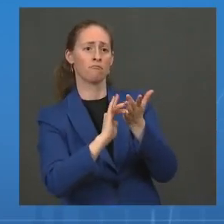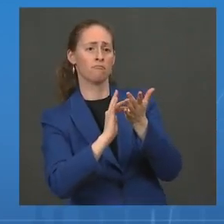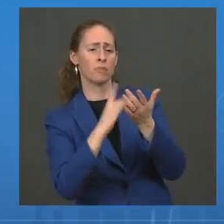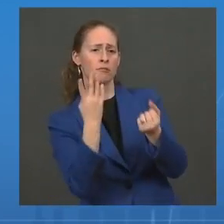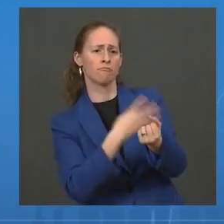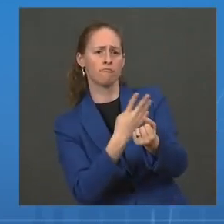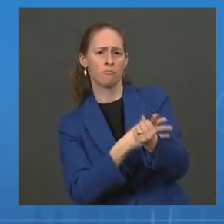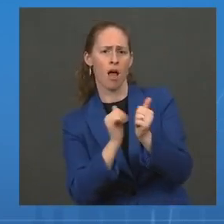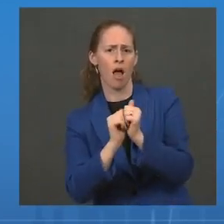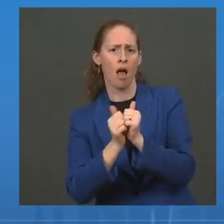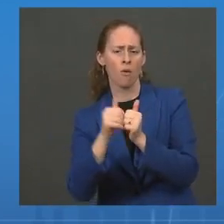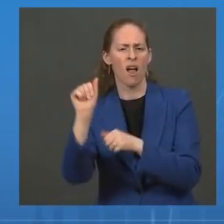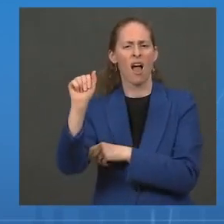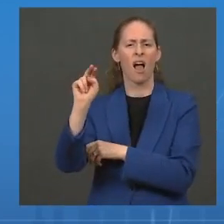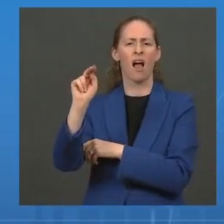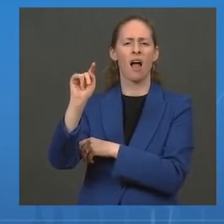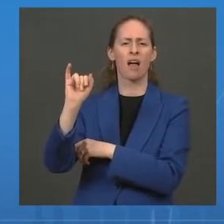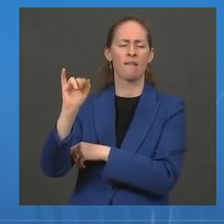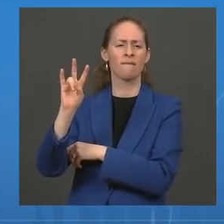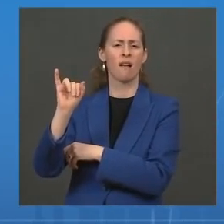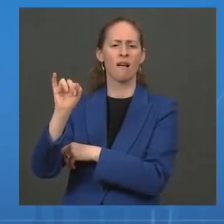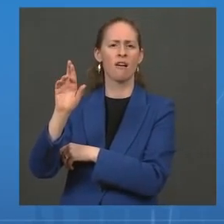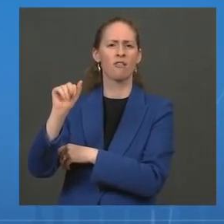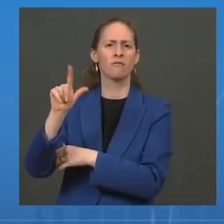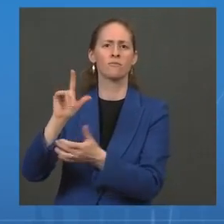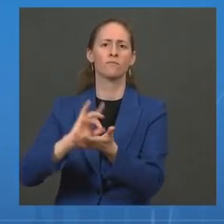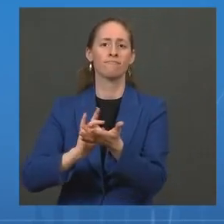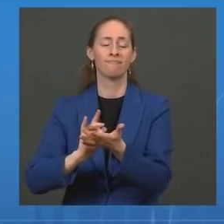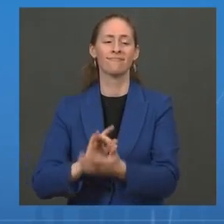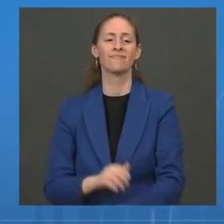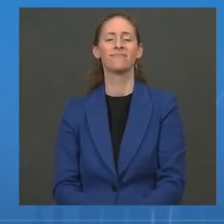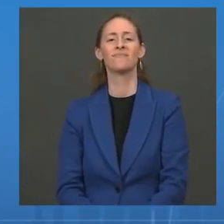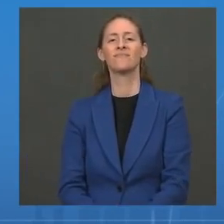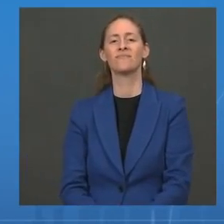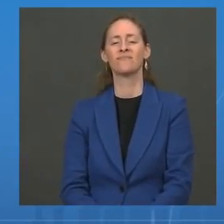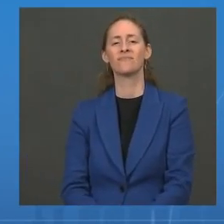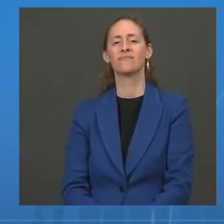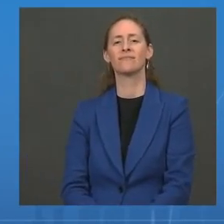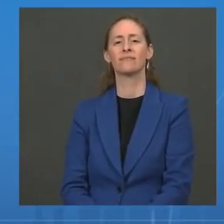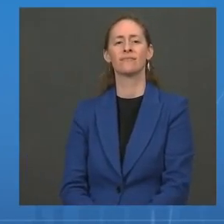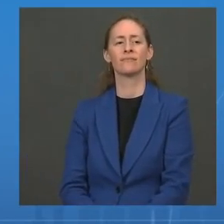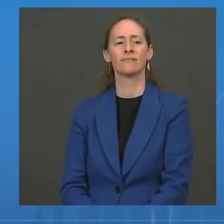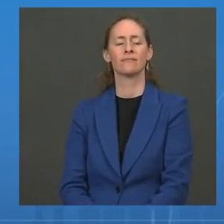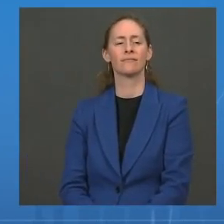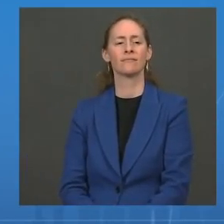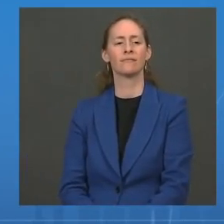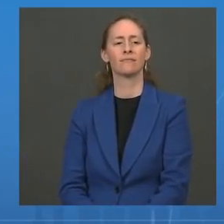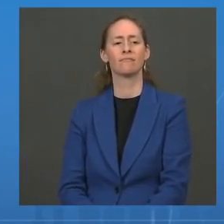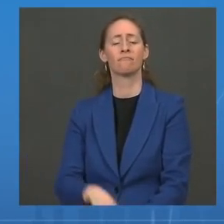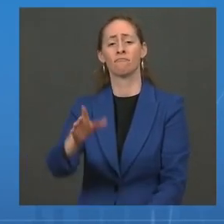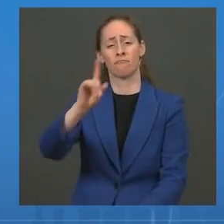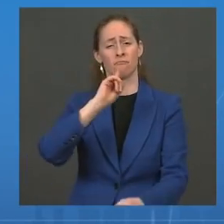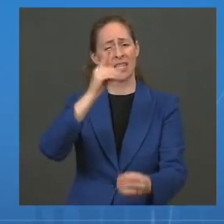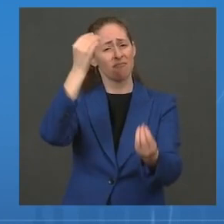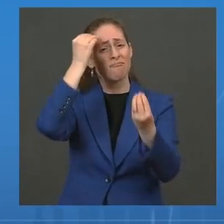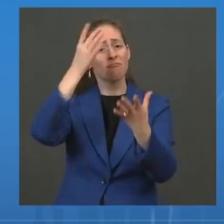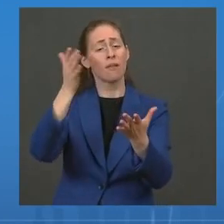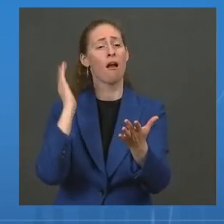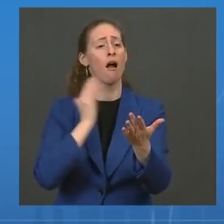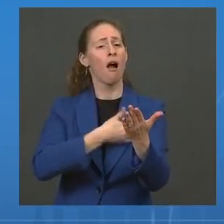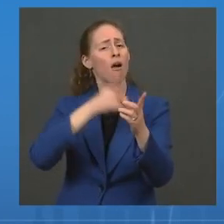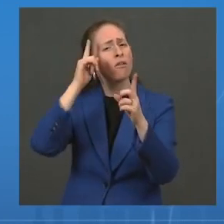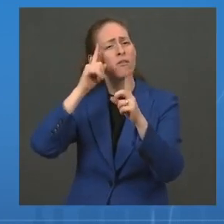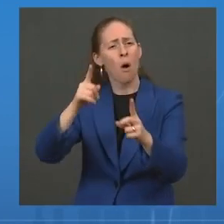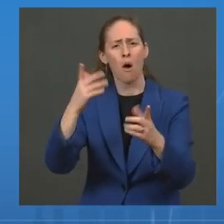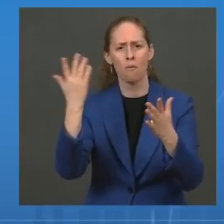-19. Next slide. The underlying strategy is to identify vulnerable targets in